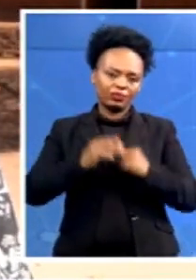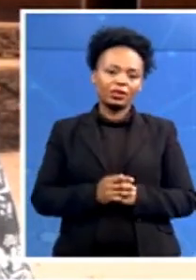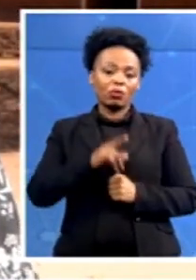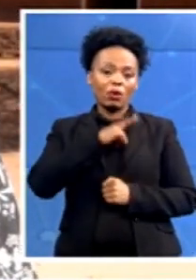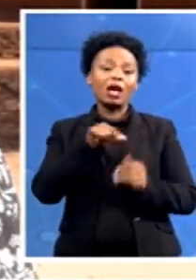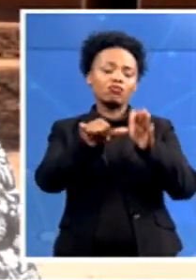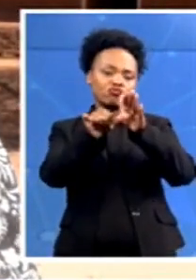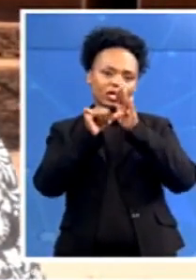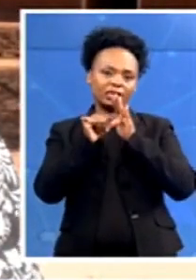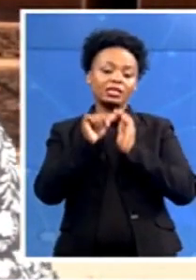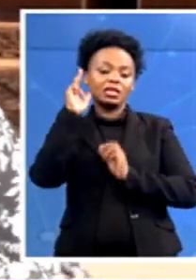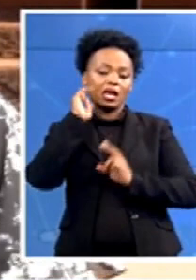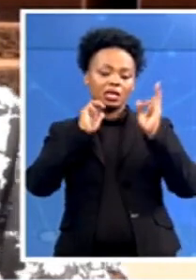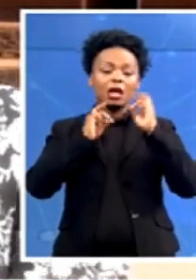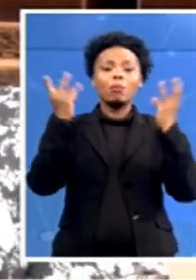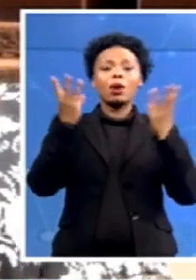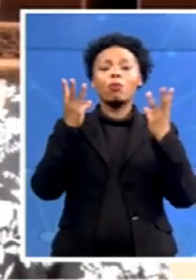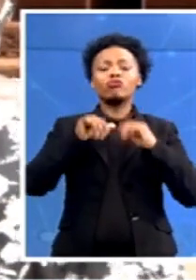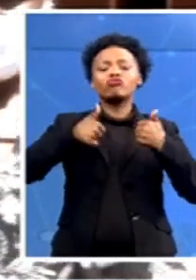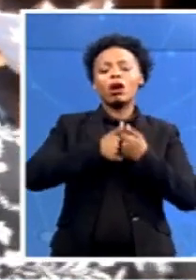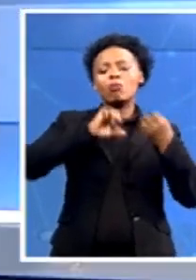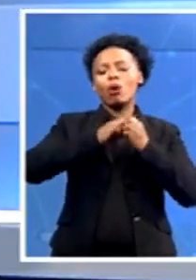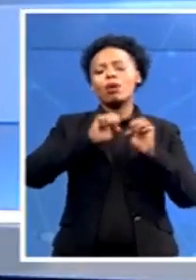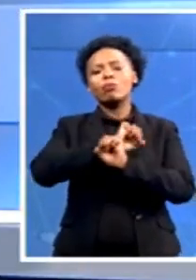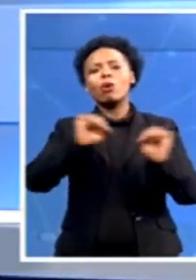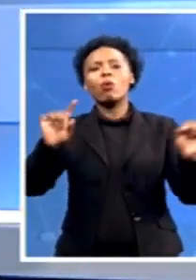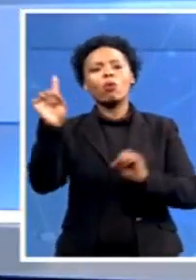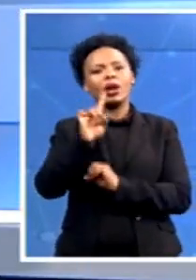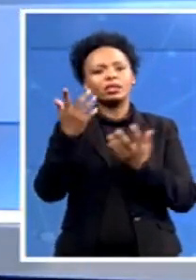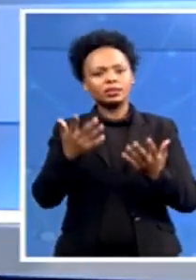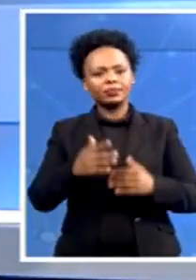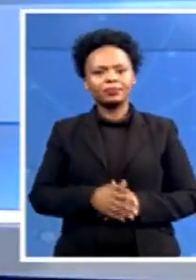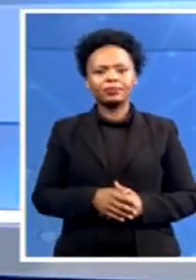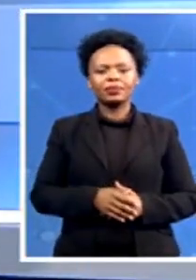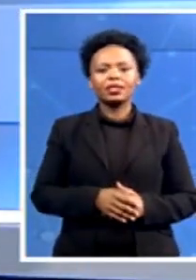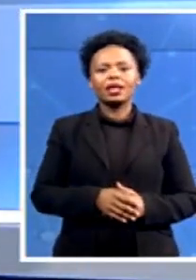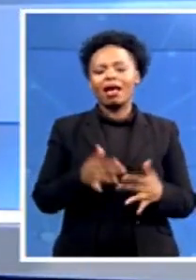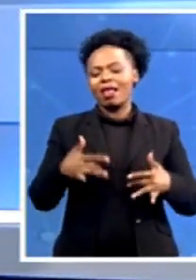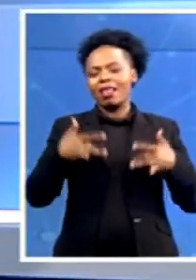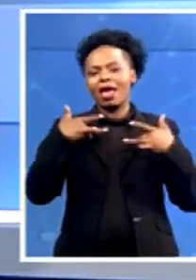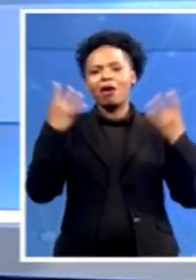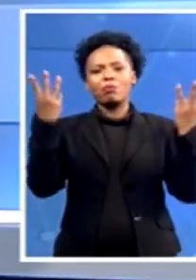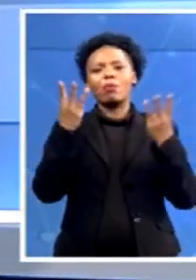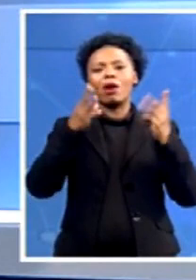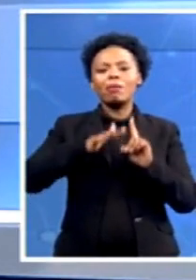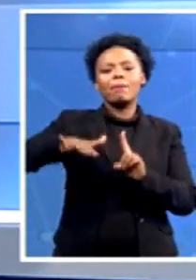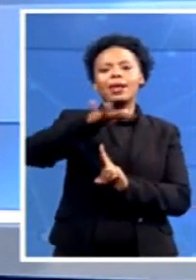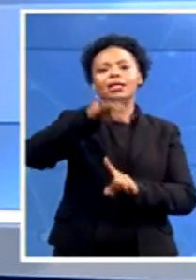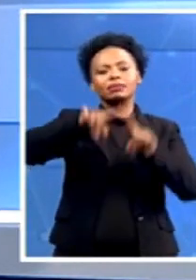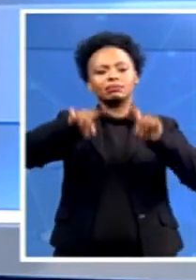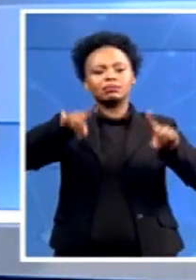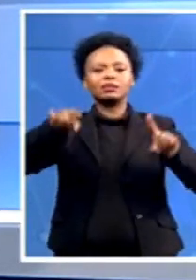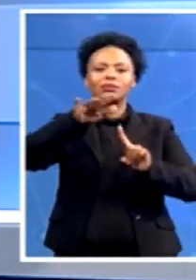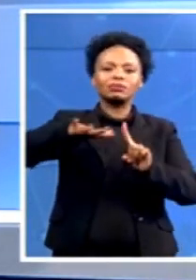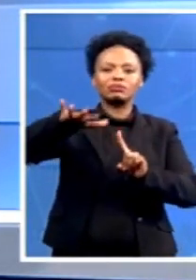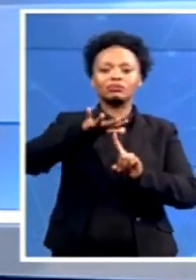pulling back that curtain, window into the lives of people in the build-up to the selections, and what people